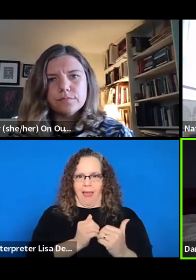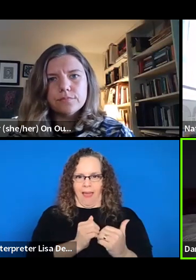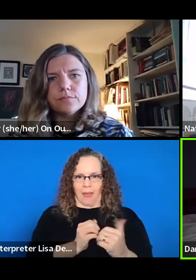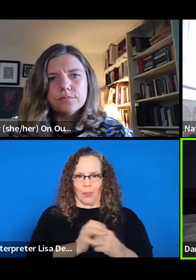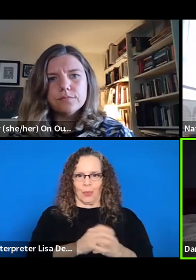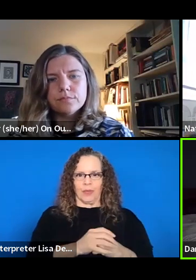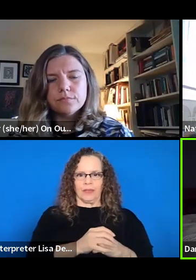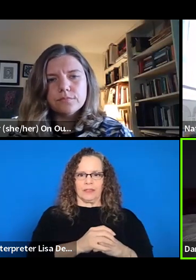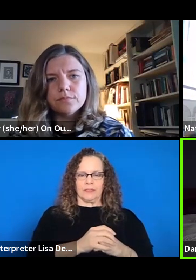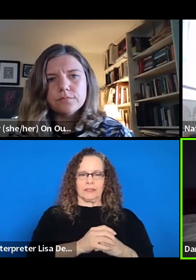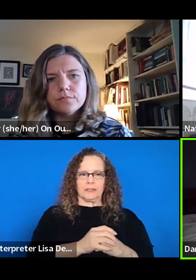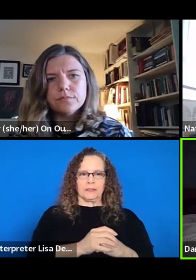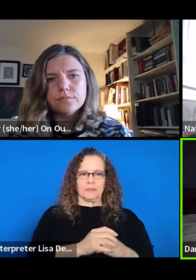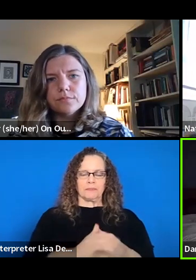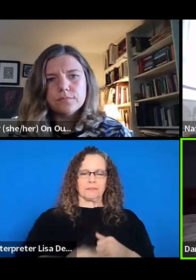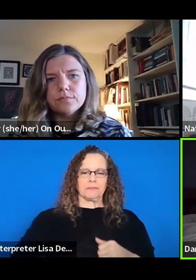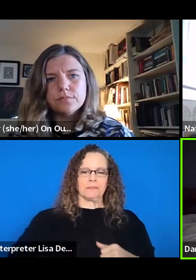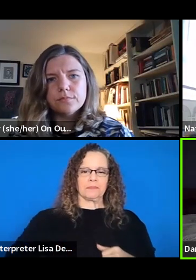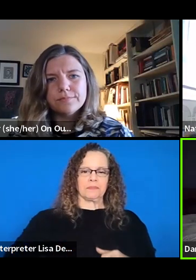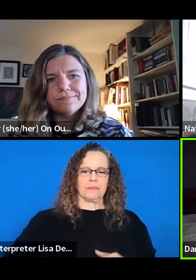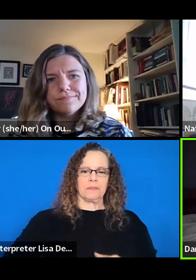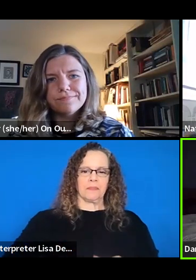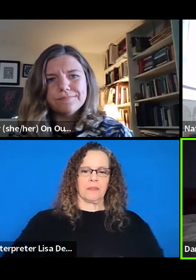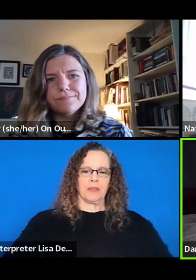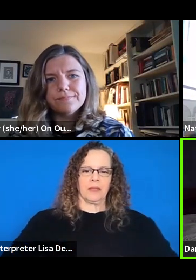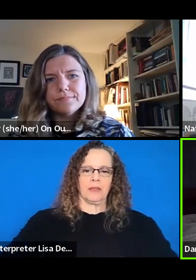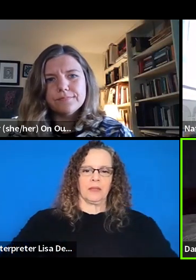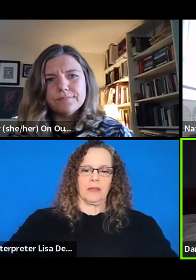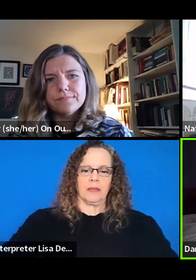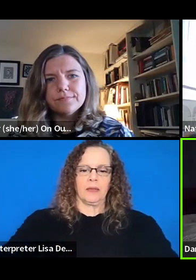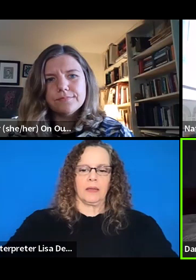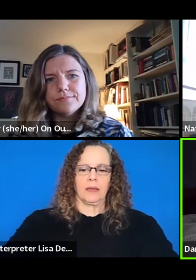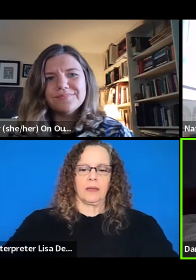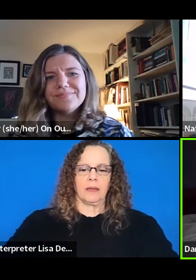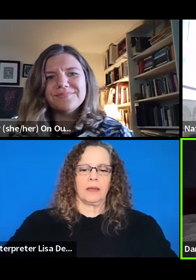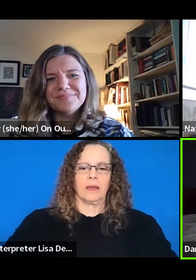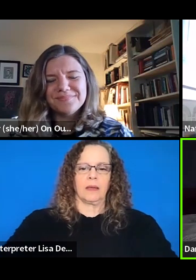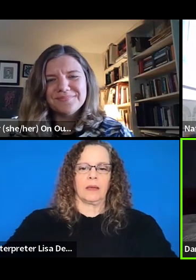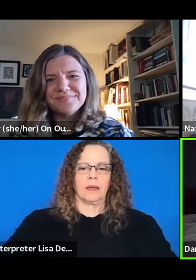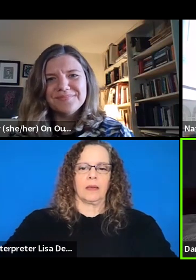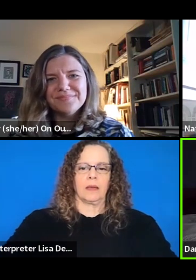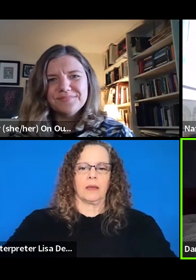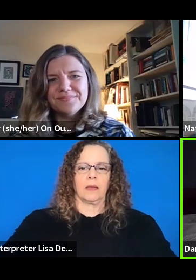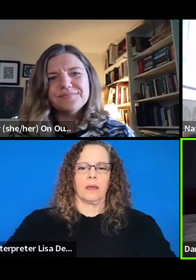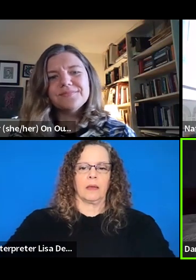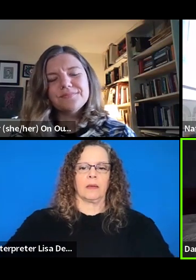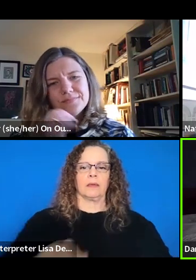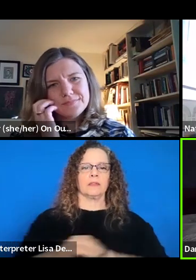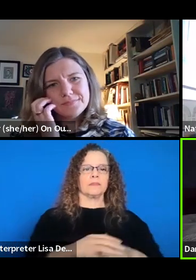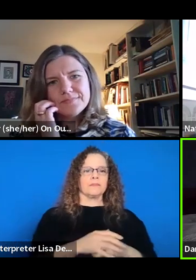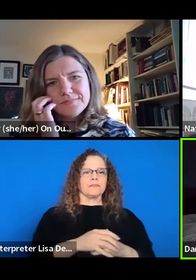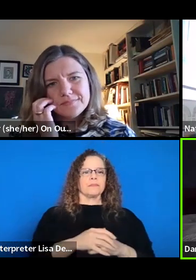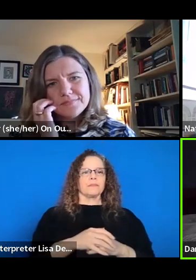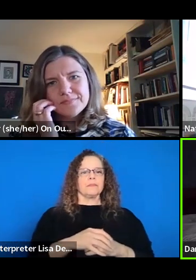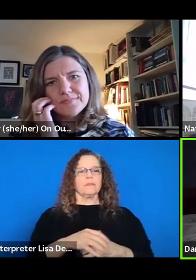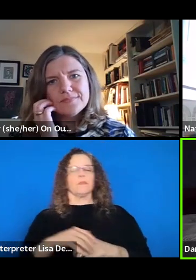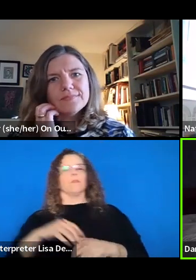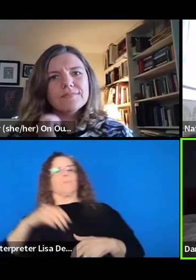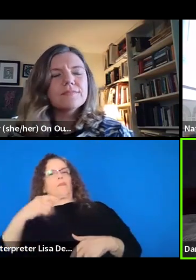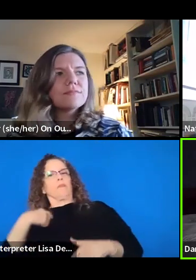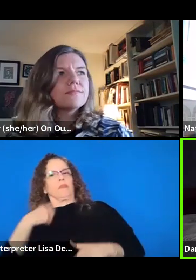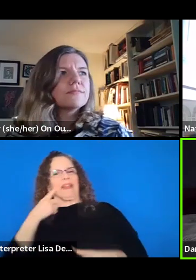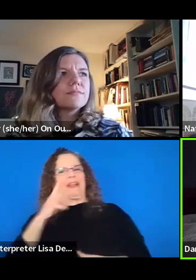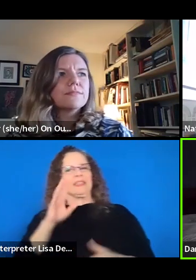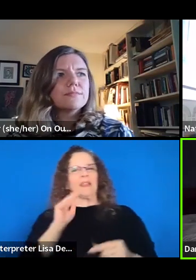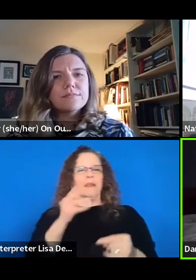And it's why like those systems that we're talking about, right? The like legal systems make some of this difficult because it puts this really like narrow view on this